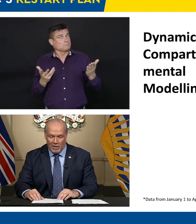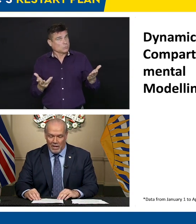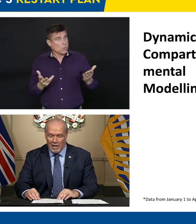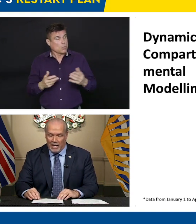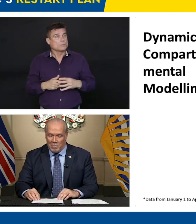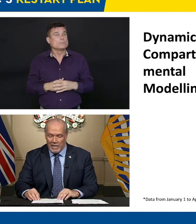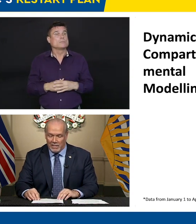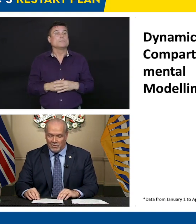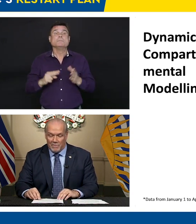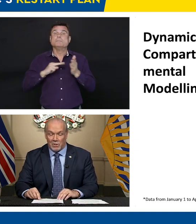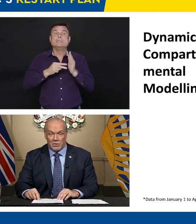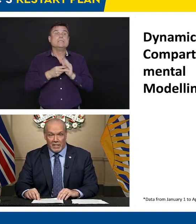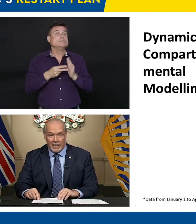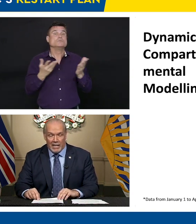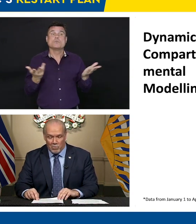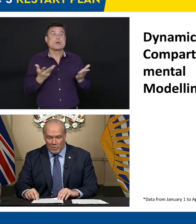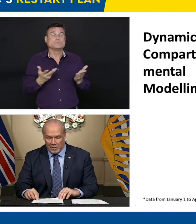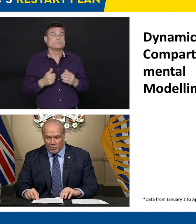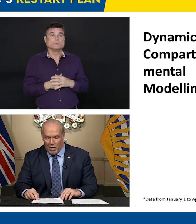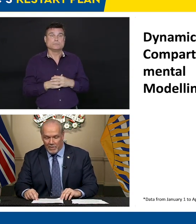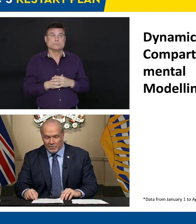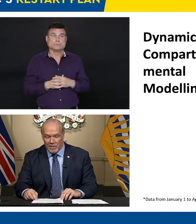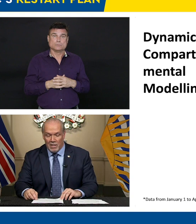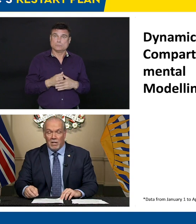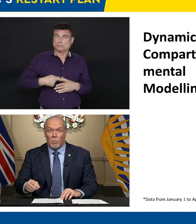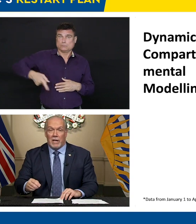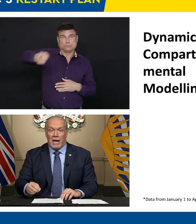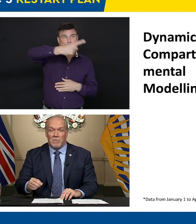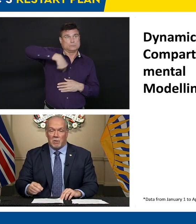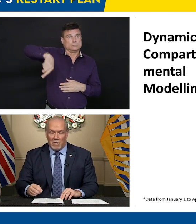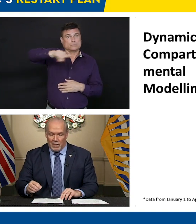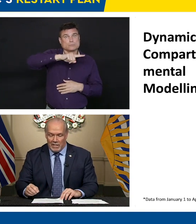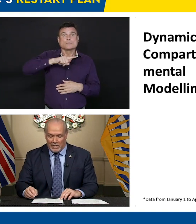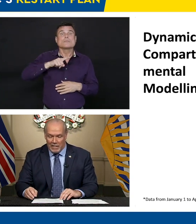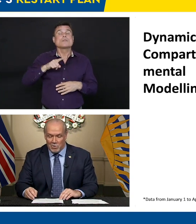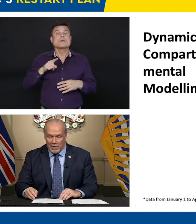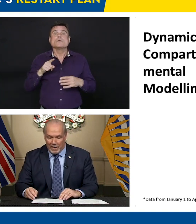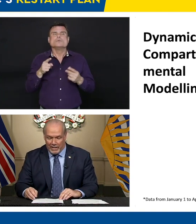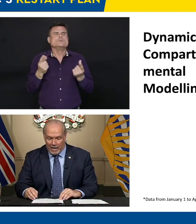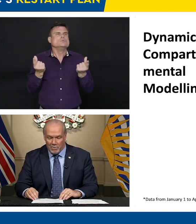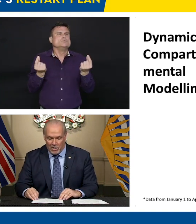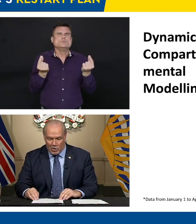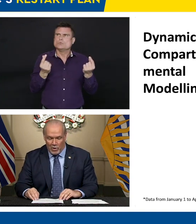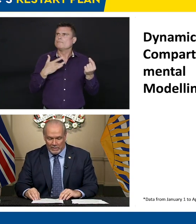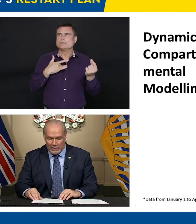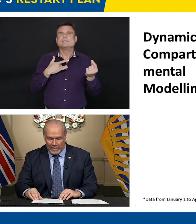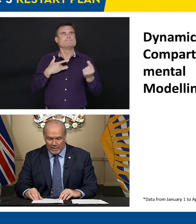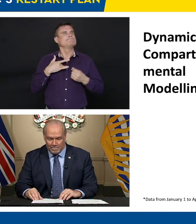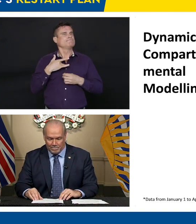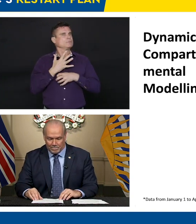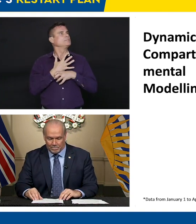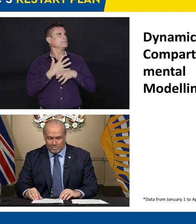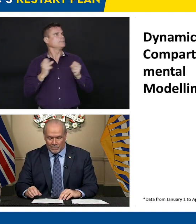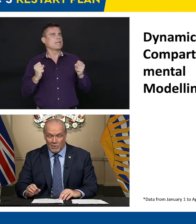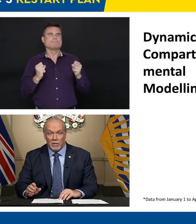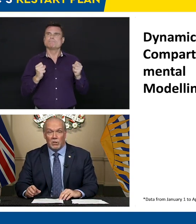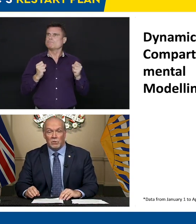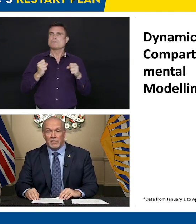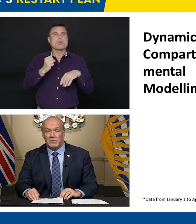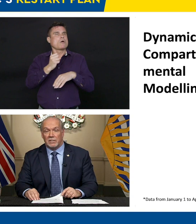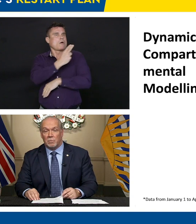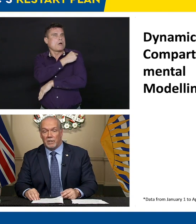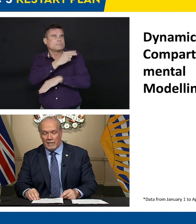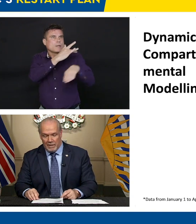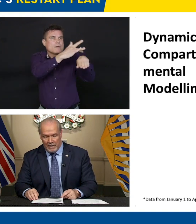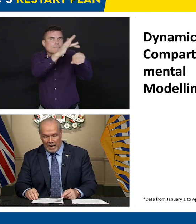hospitals, and it means that if you're sick anywhere in this province, we have the ability to give you that care that you're going to need. If we